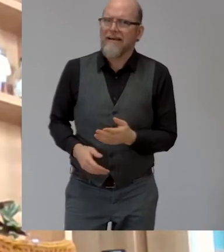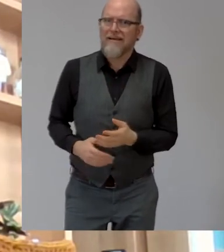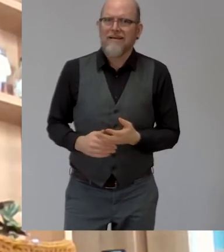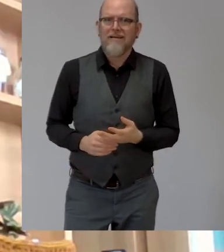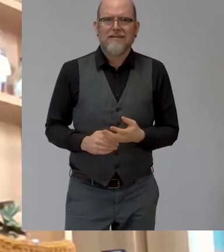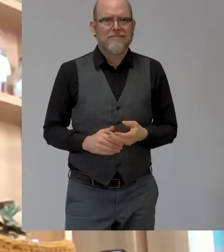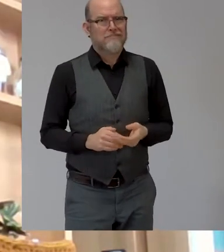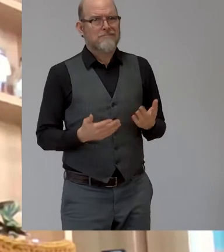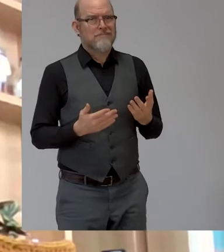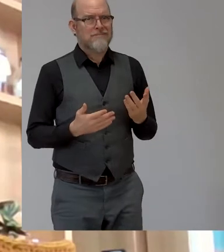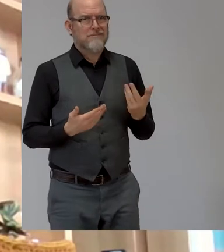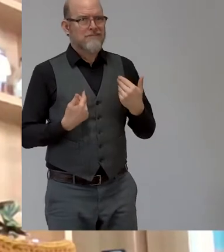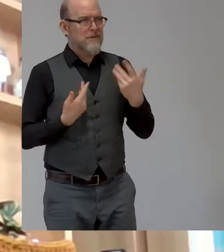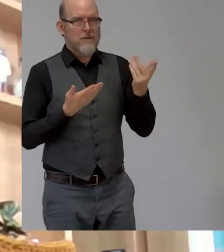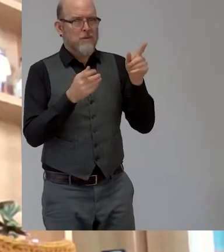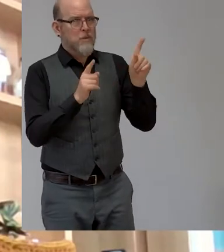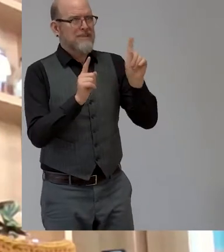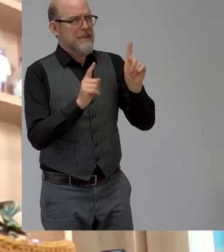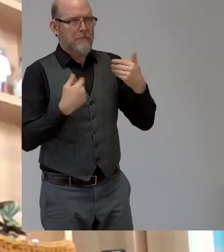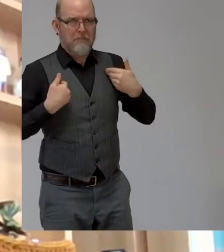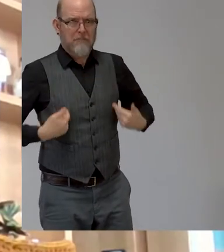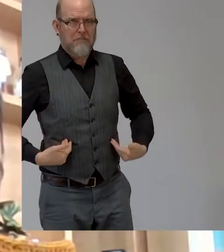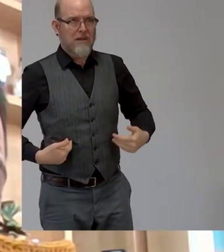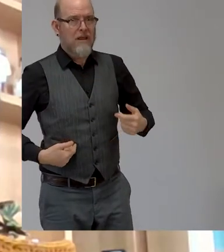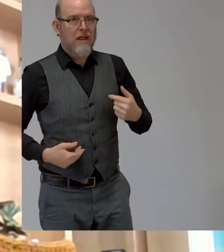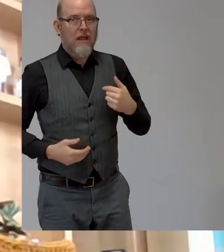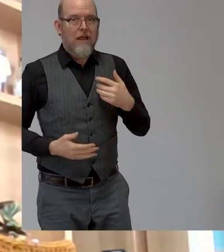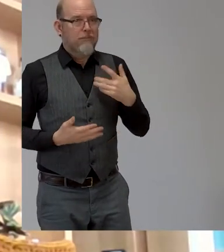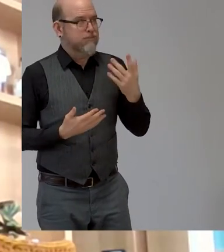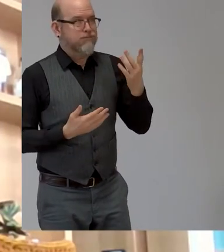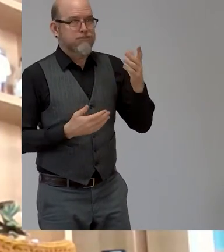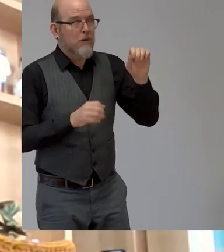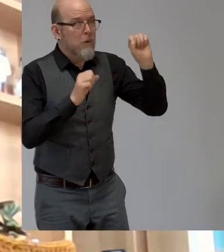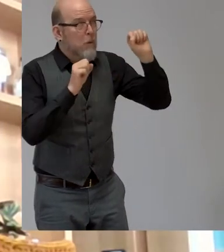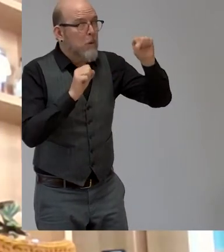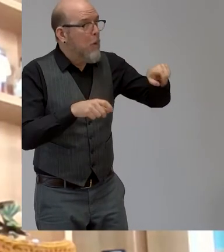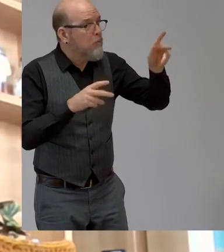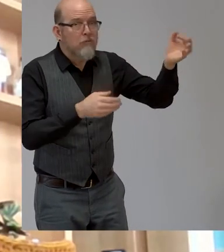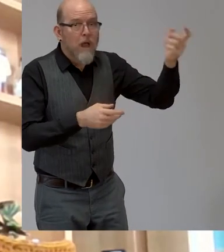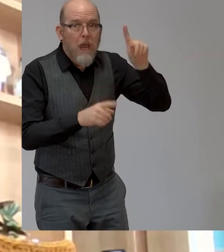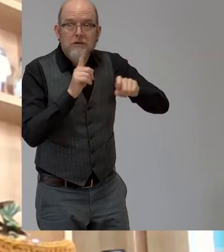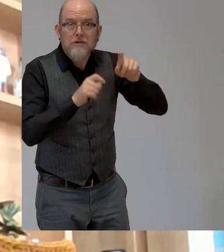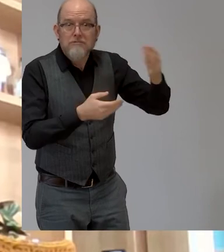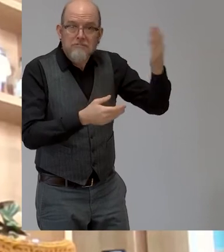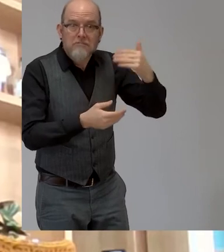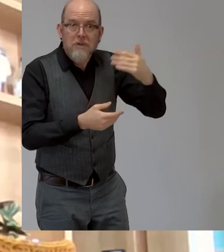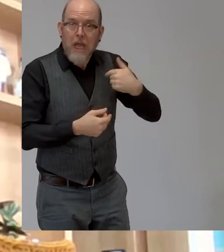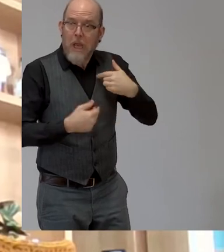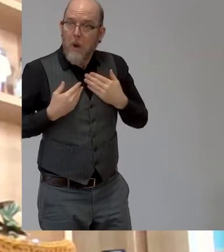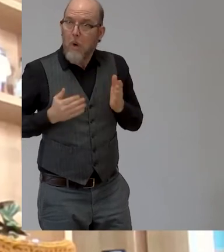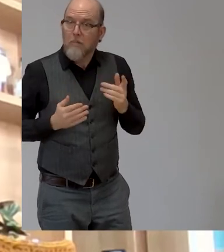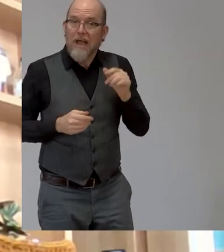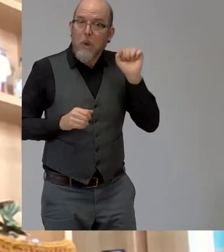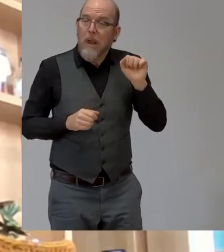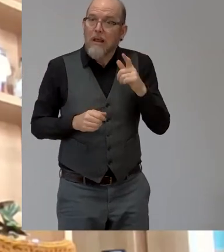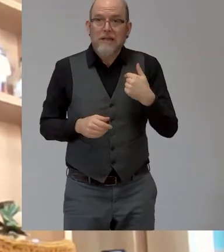personal it's very hard for them to uh to maybe share and and they shouldn't have to really i feel in these cases the the